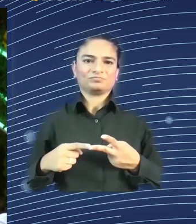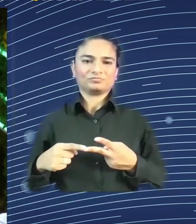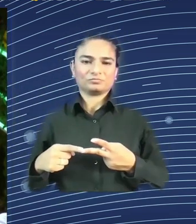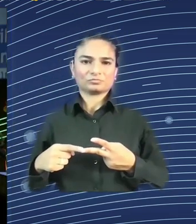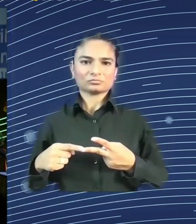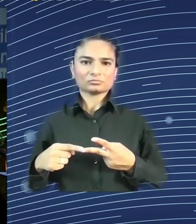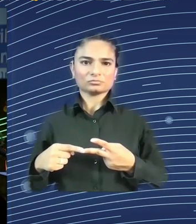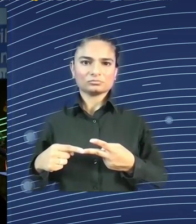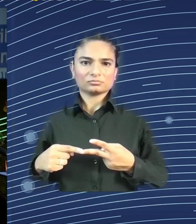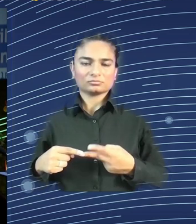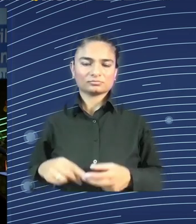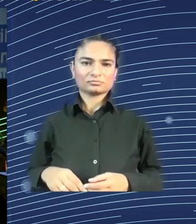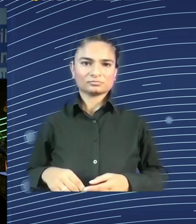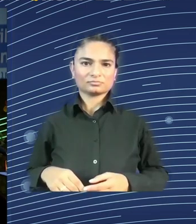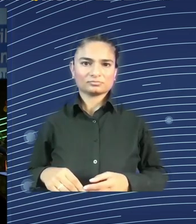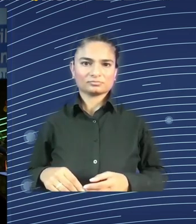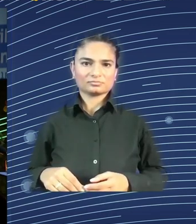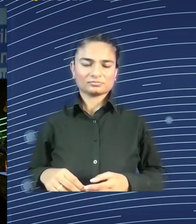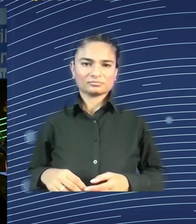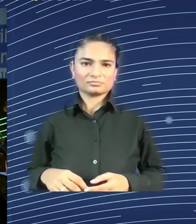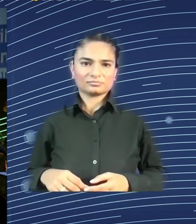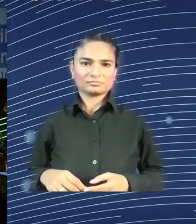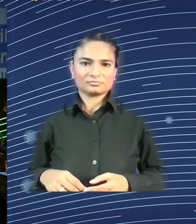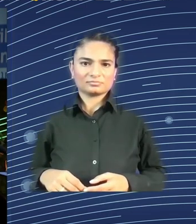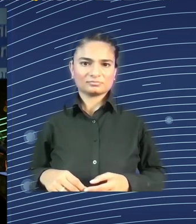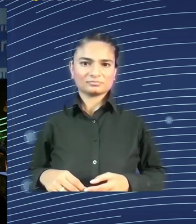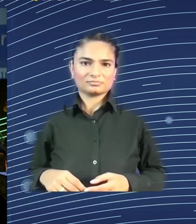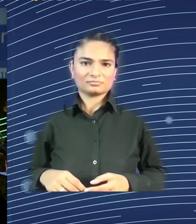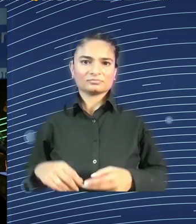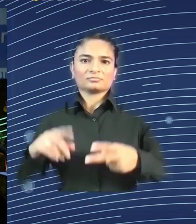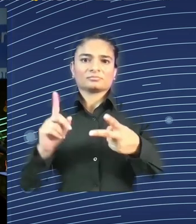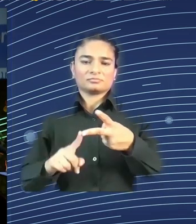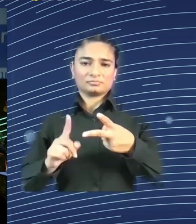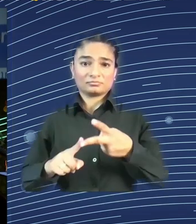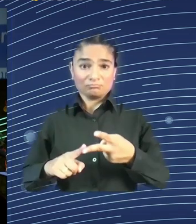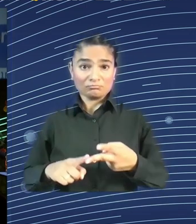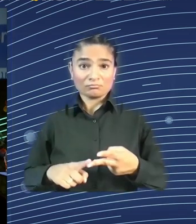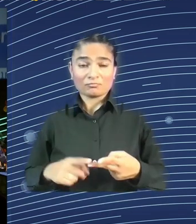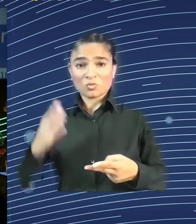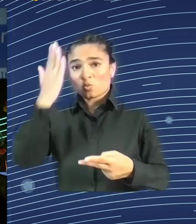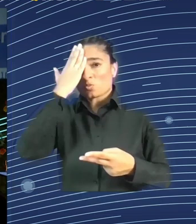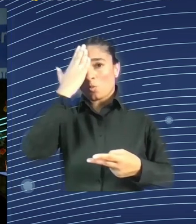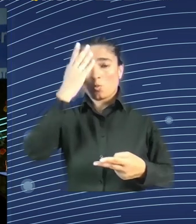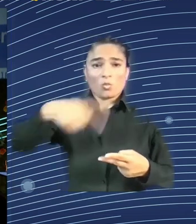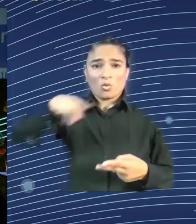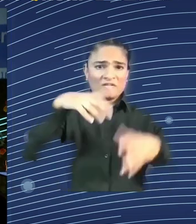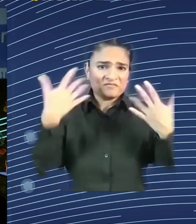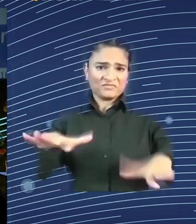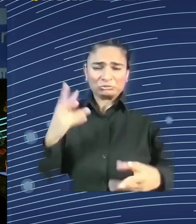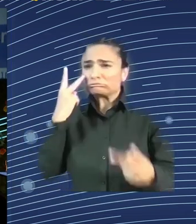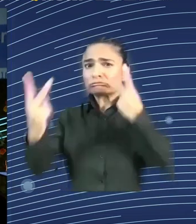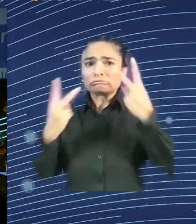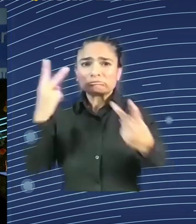Now, Hannah, I'm quite sure you've seen lots of people, including young people, fail and succeed in their entrepreneurial endeavours.